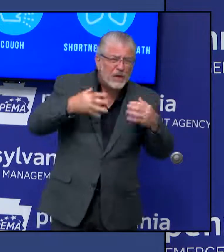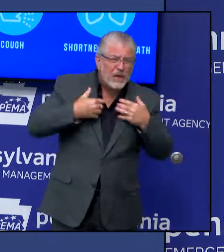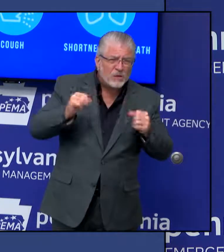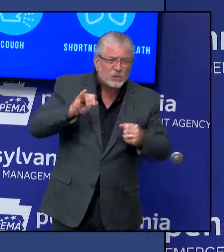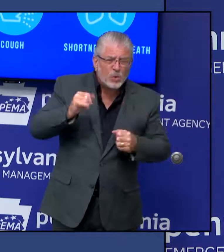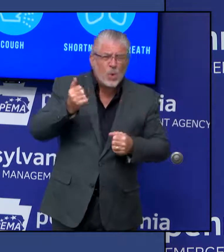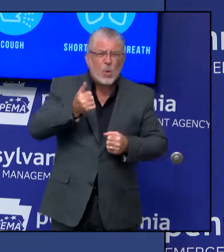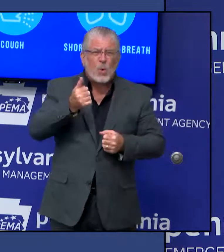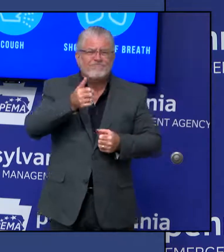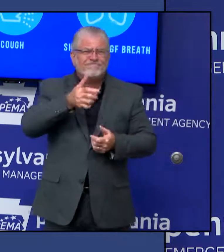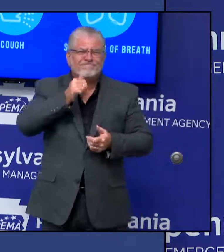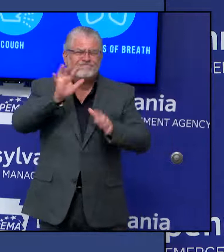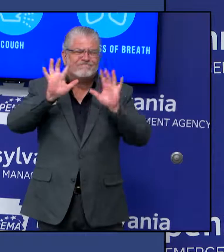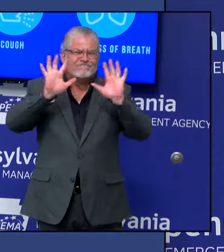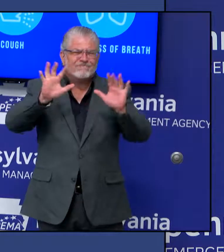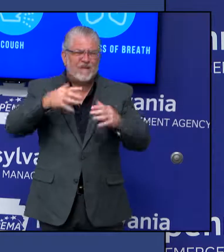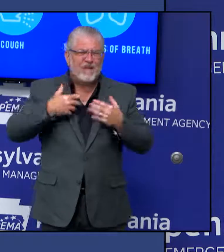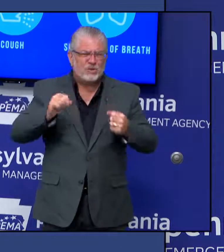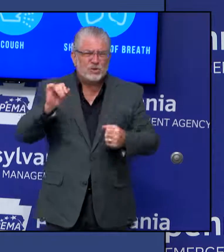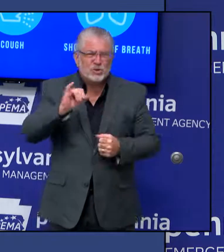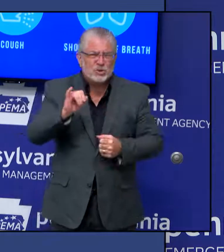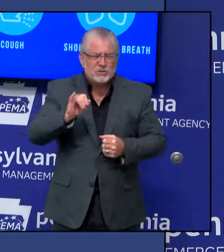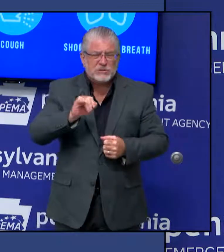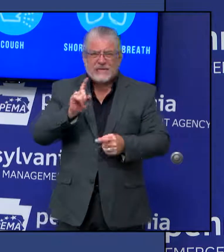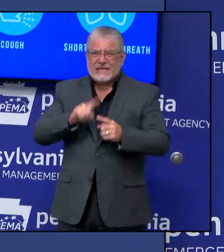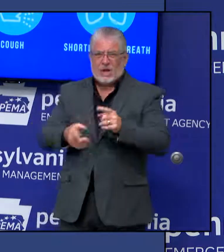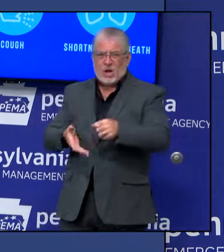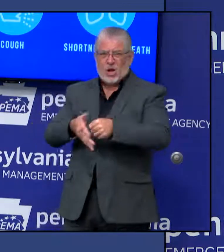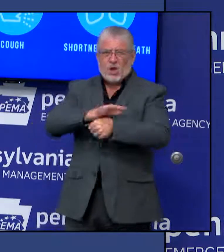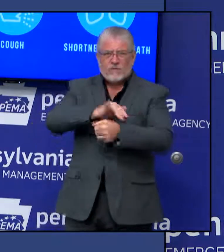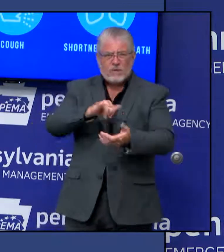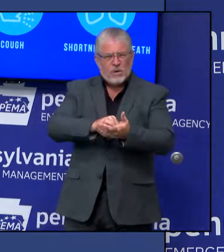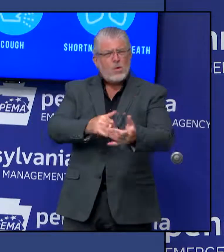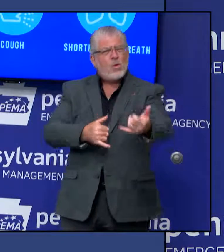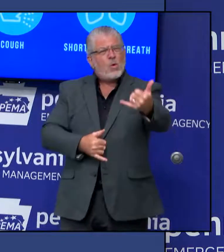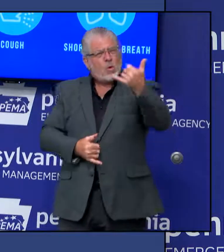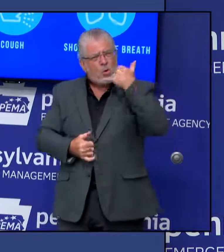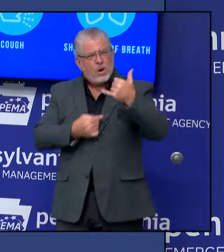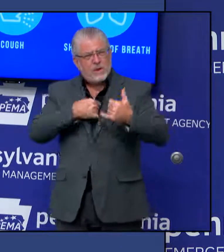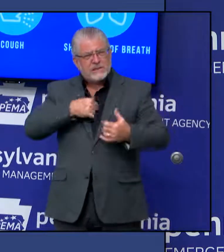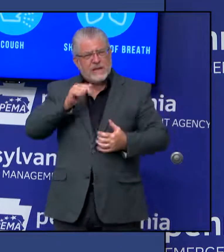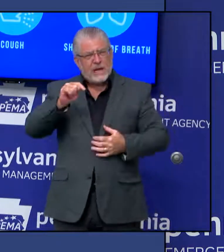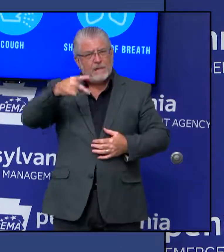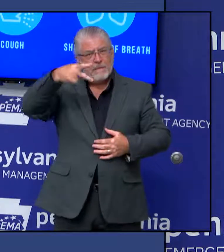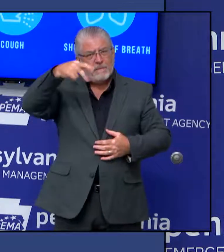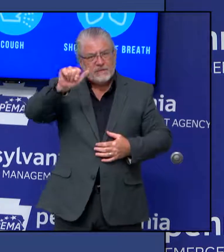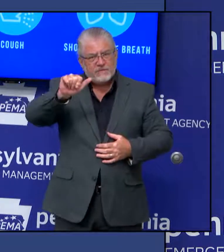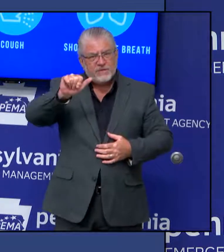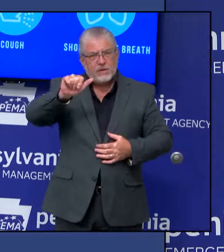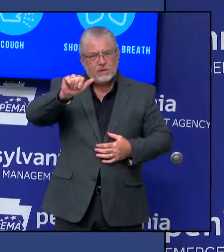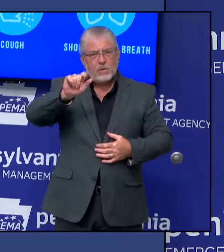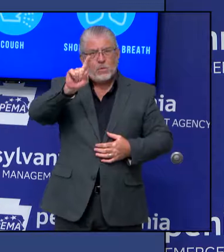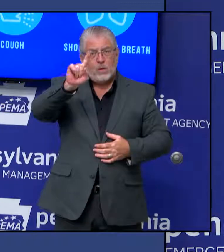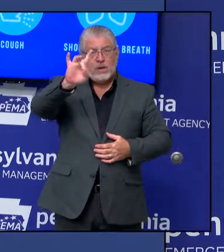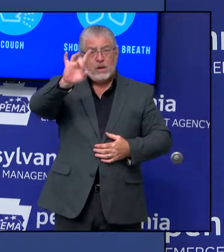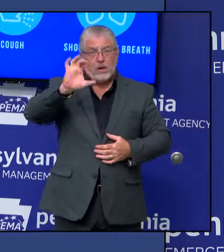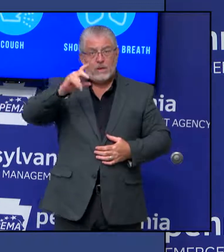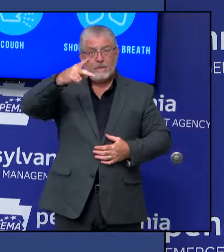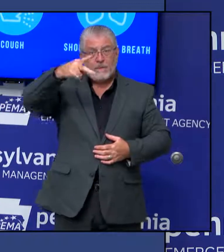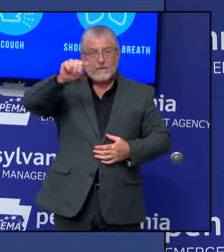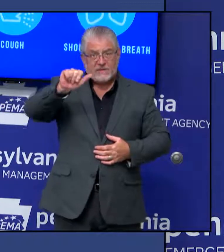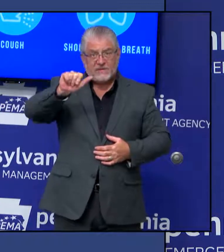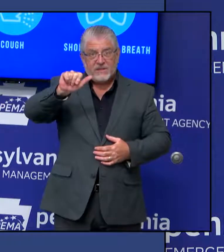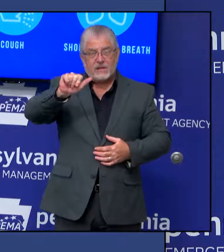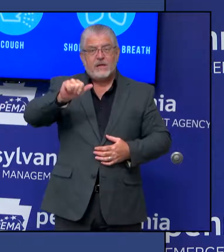-PA-HEALTH to set up a time to visit a state health center to get a flu vaccine completely free of charge.